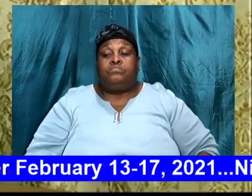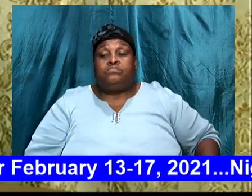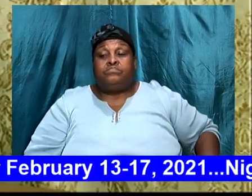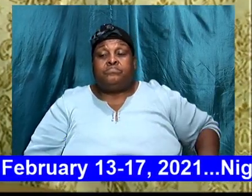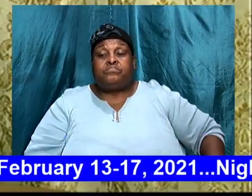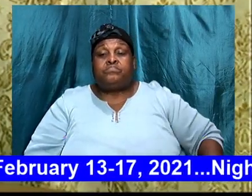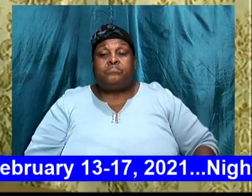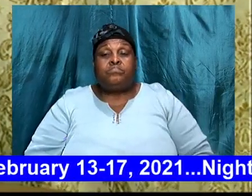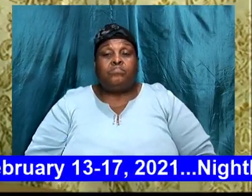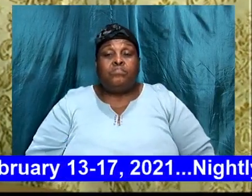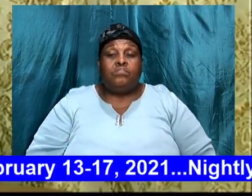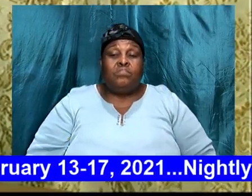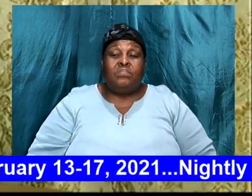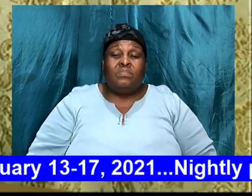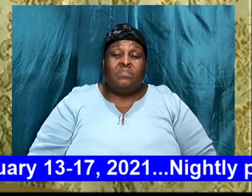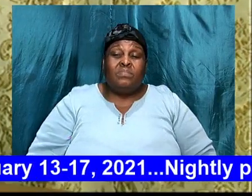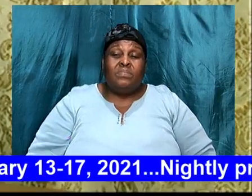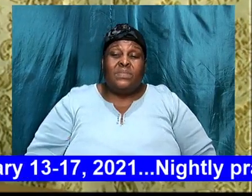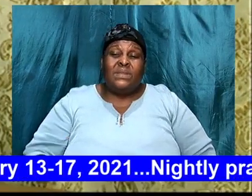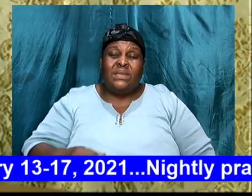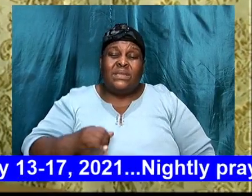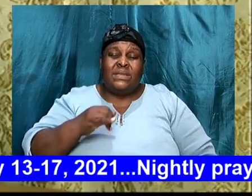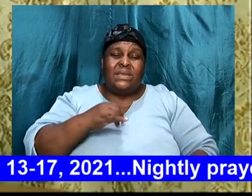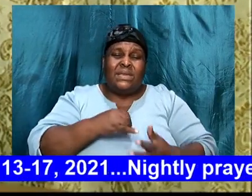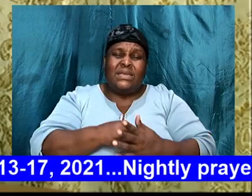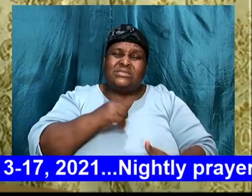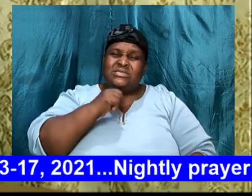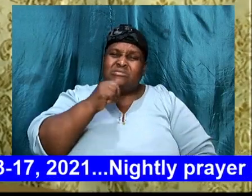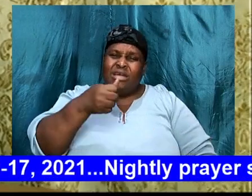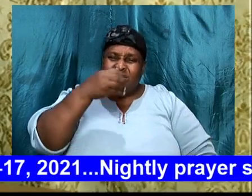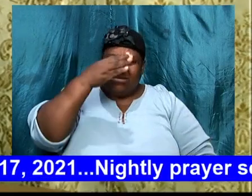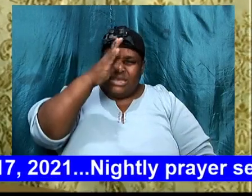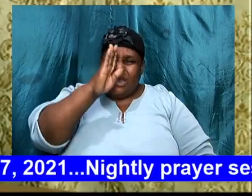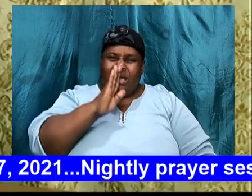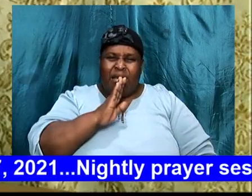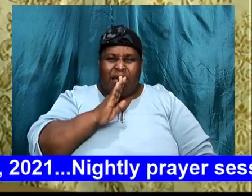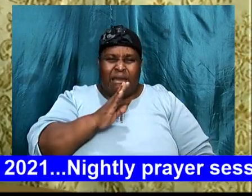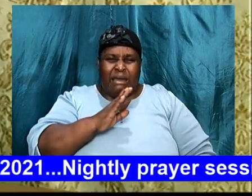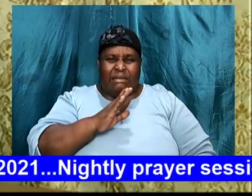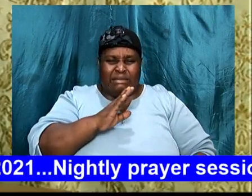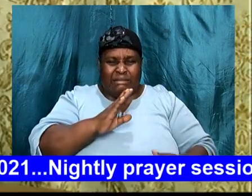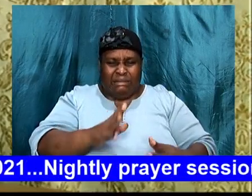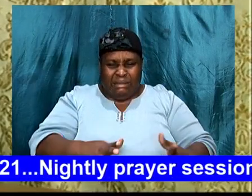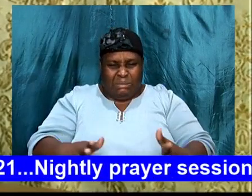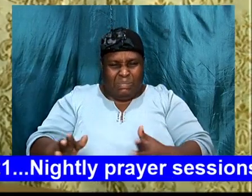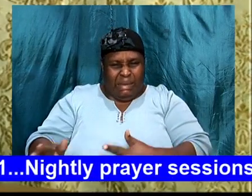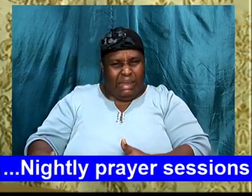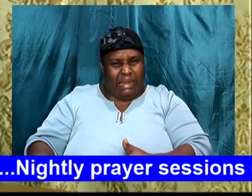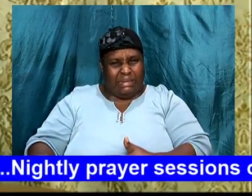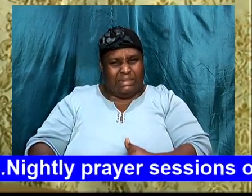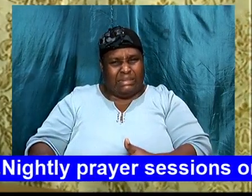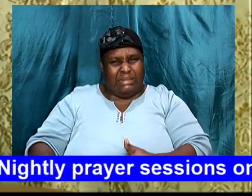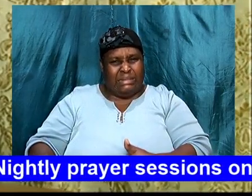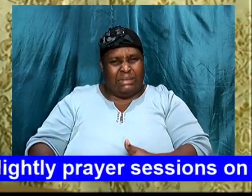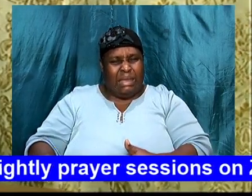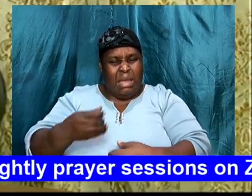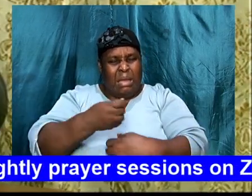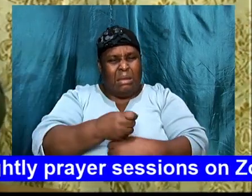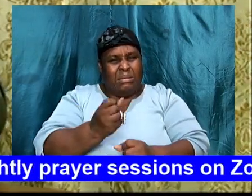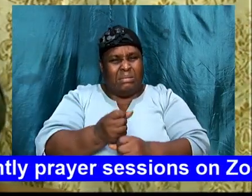it was not that, the decision, that Abraham made, caught God, off guard,